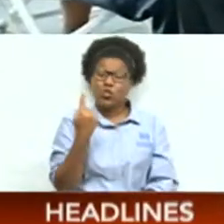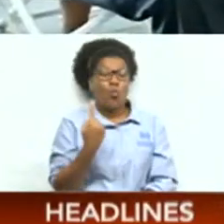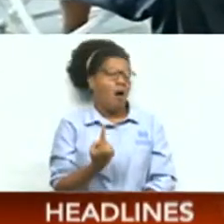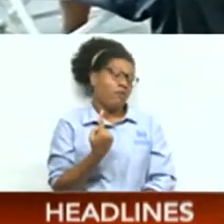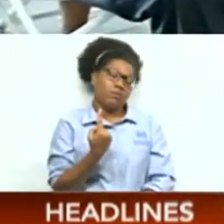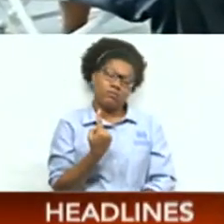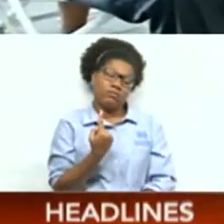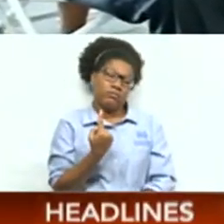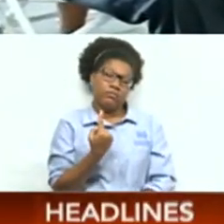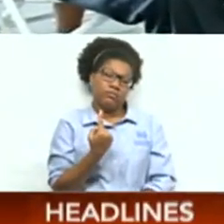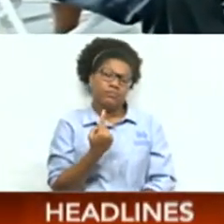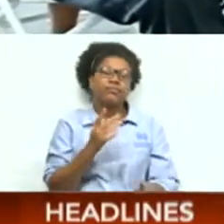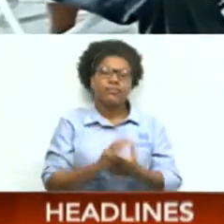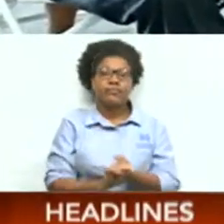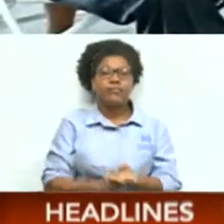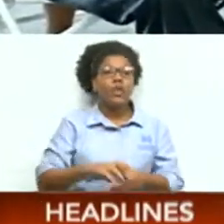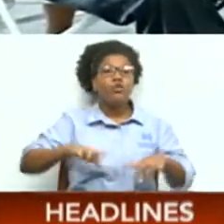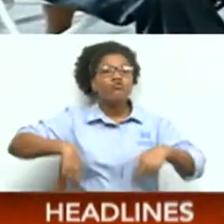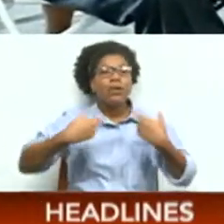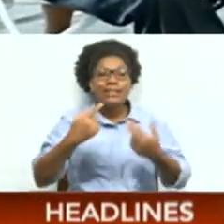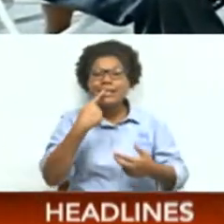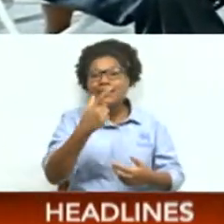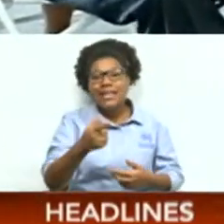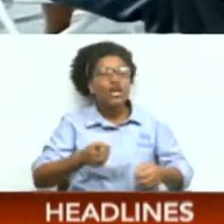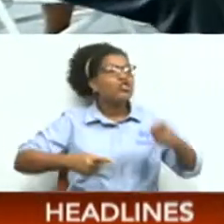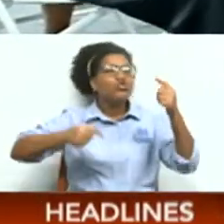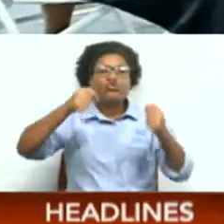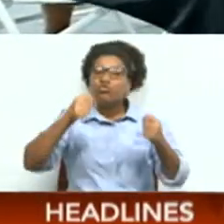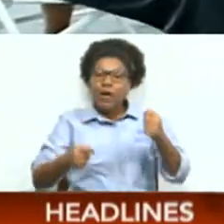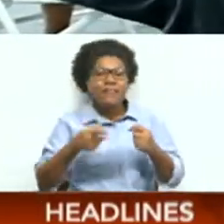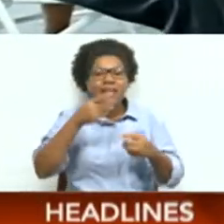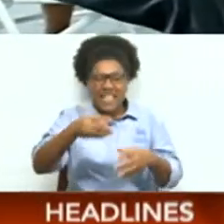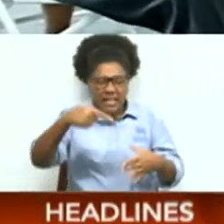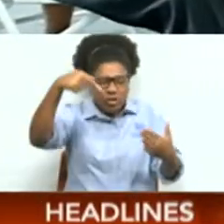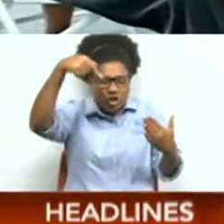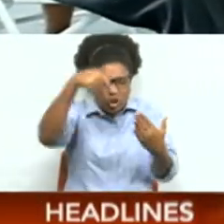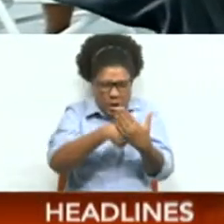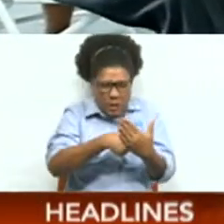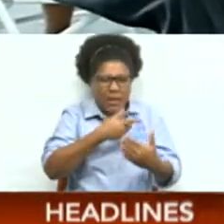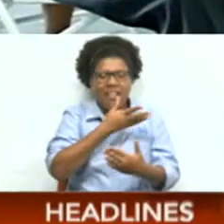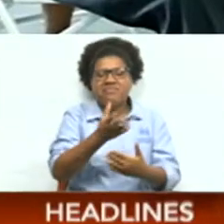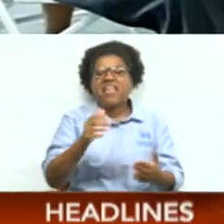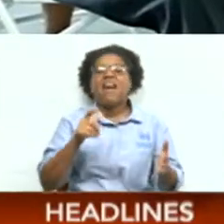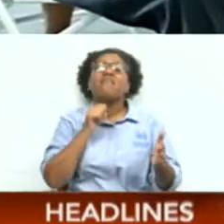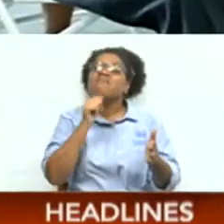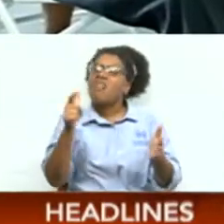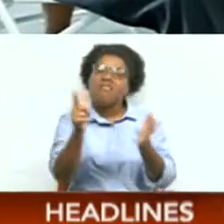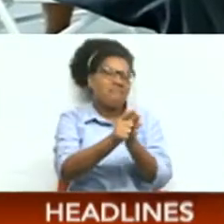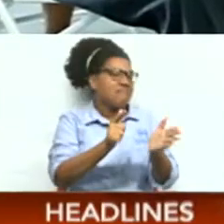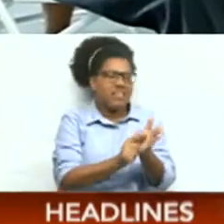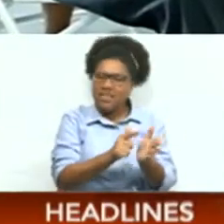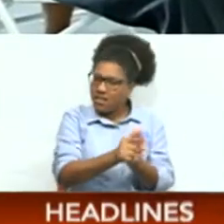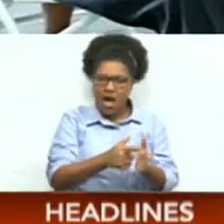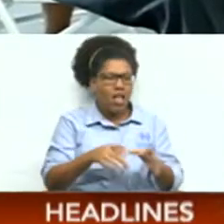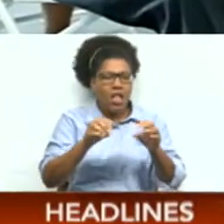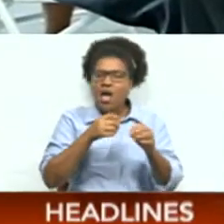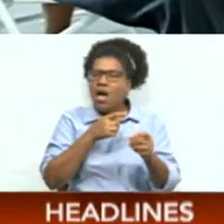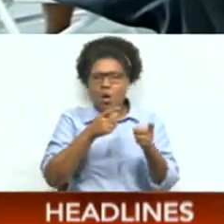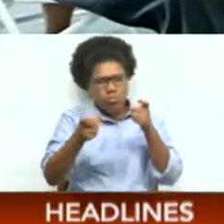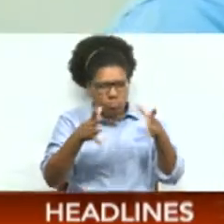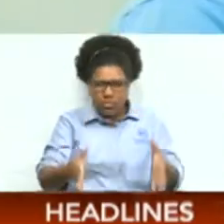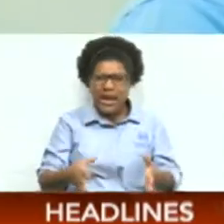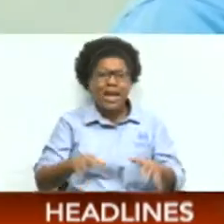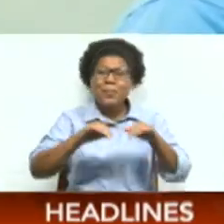Ajit Balgubin felt the drivers are deeply rooted in their illegal operations and it would be hard to stamp them